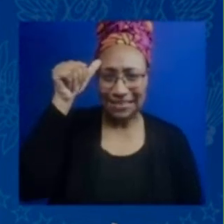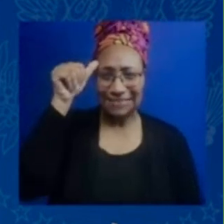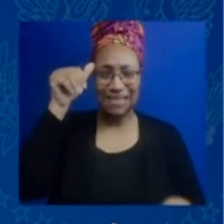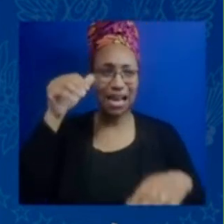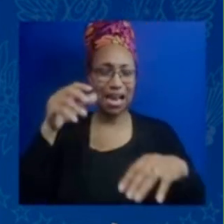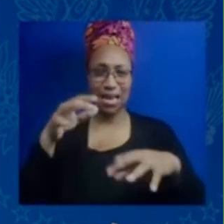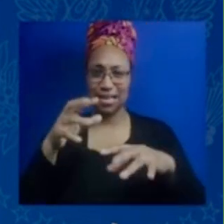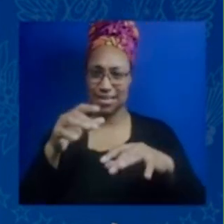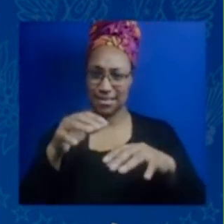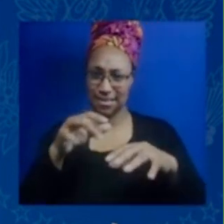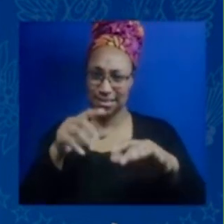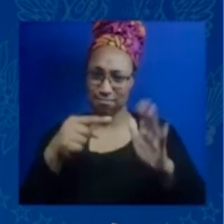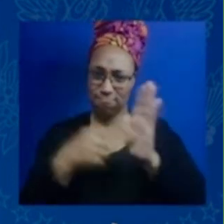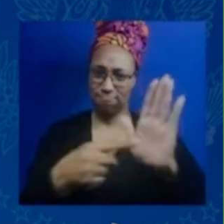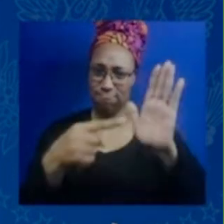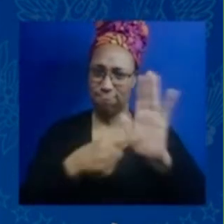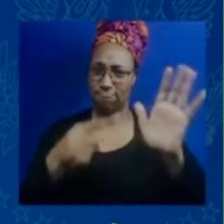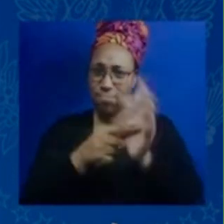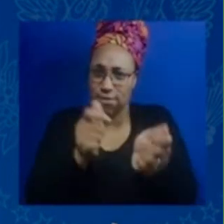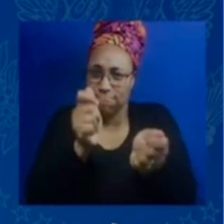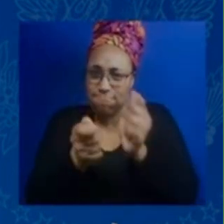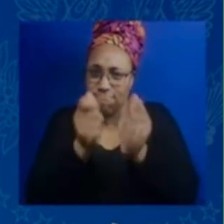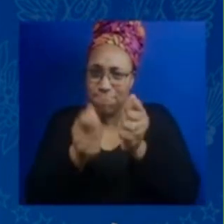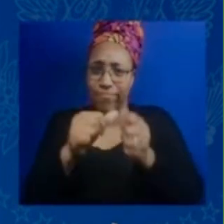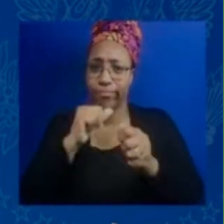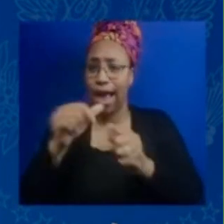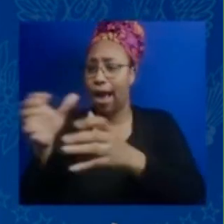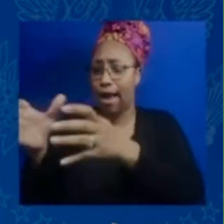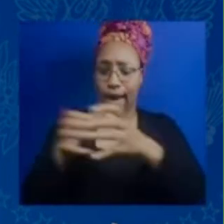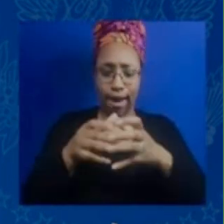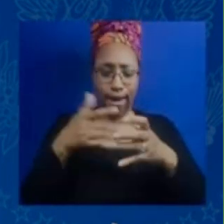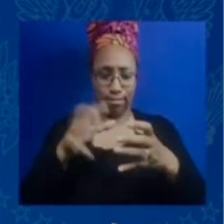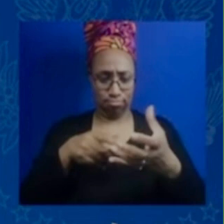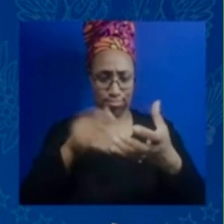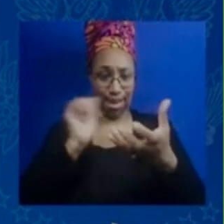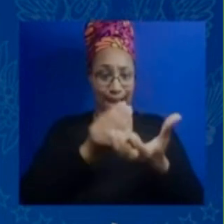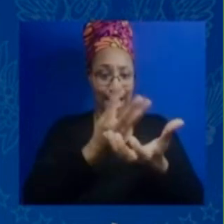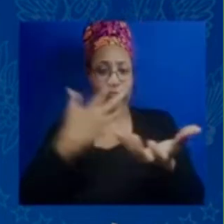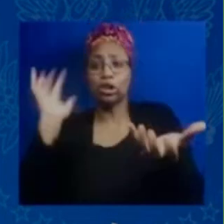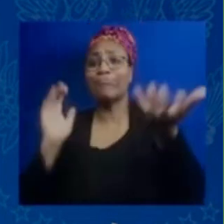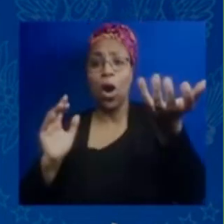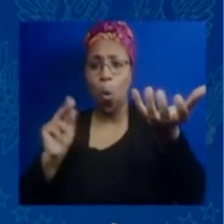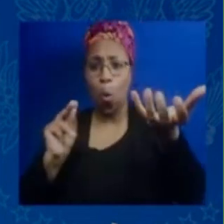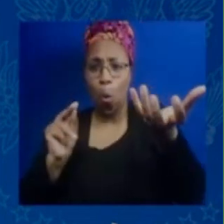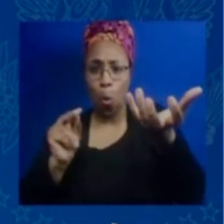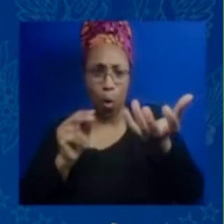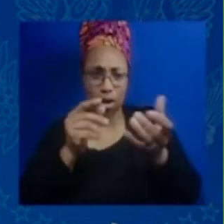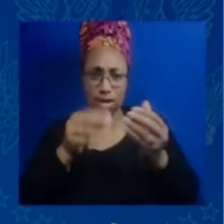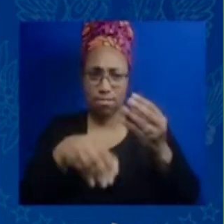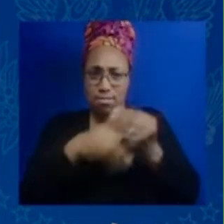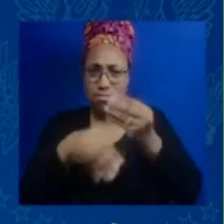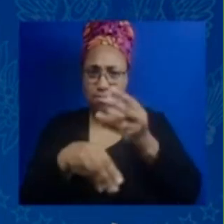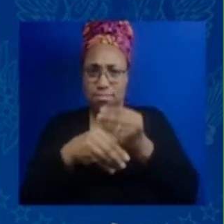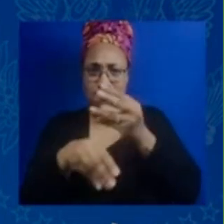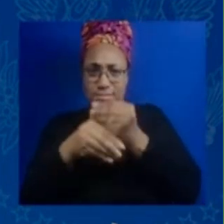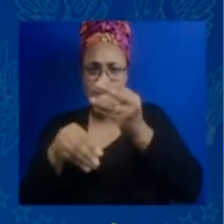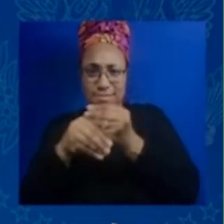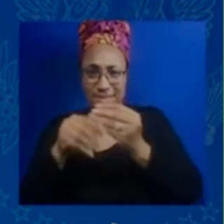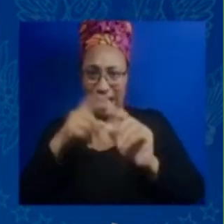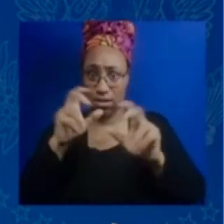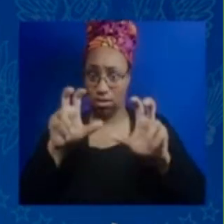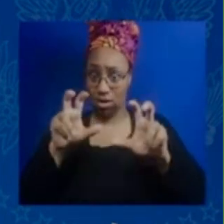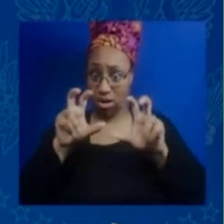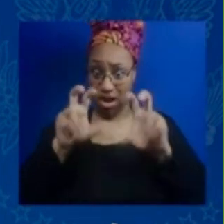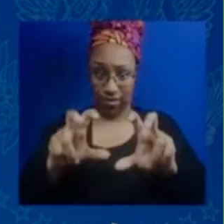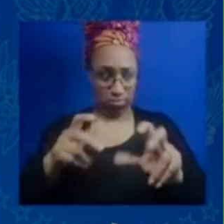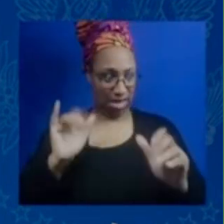invest in myself to take the time to learn and to put actually my own money behind what we were actually doing it let me to